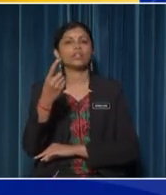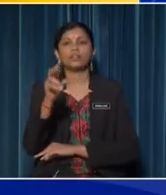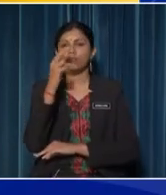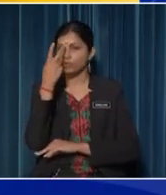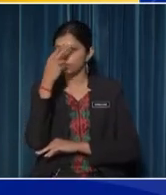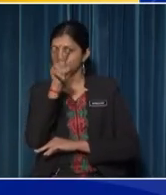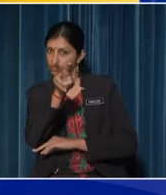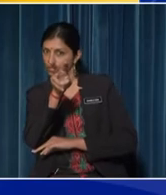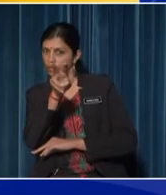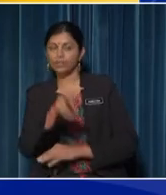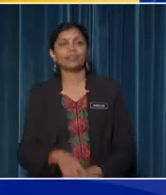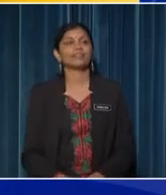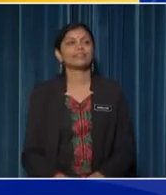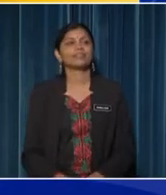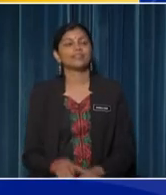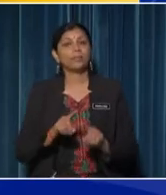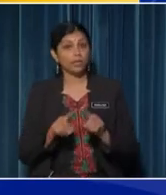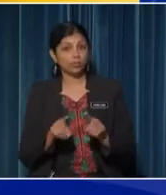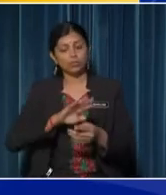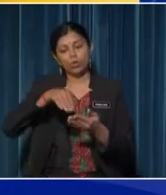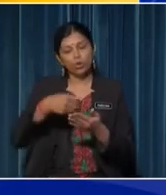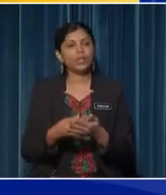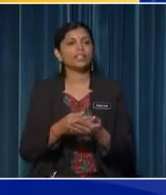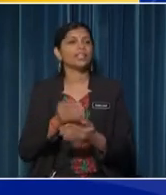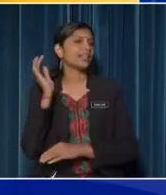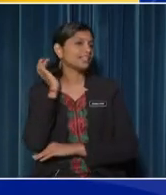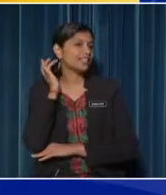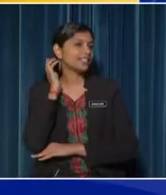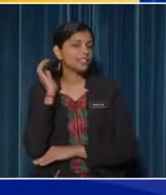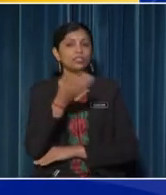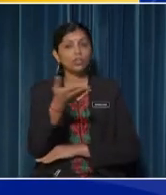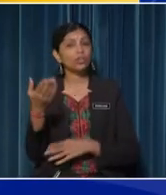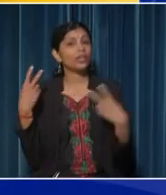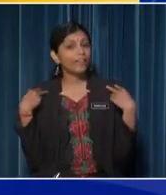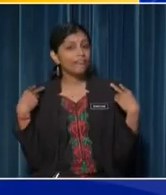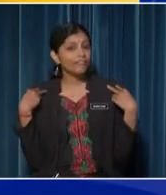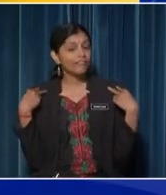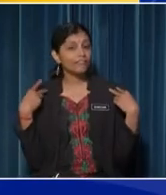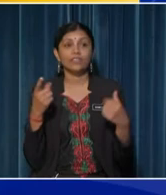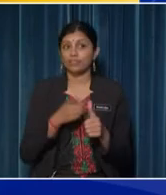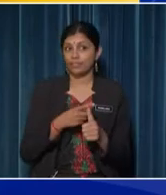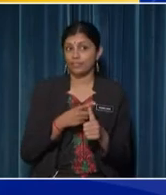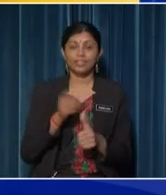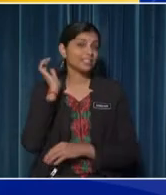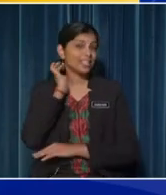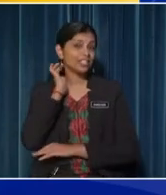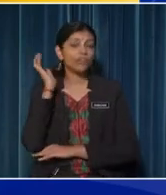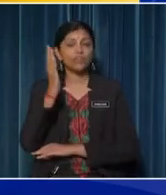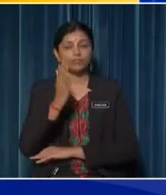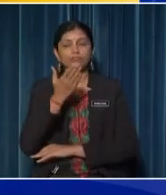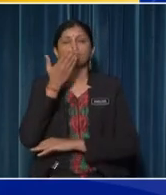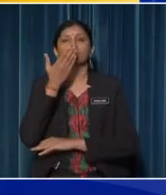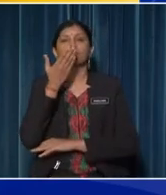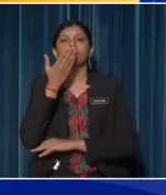involves sight But also all other senses that you have The sense of